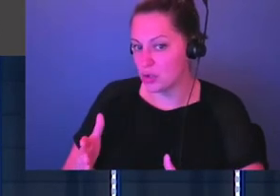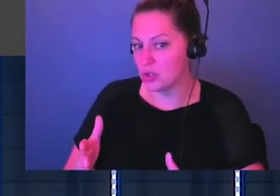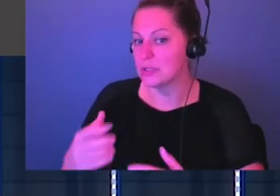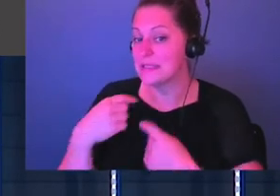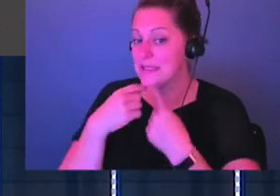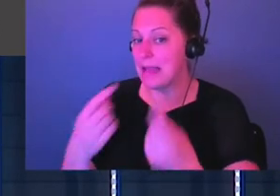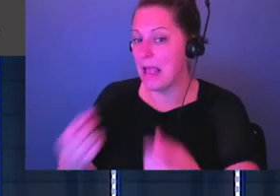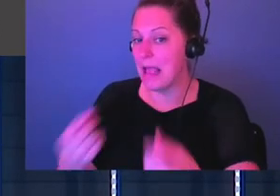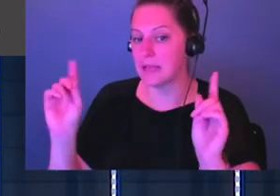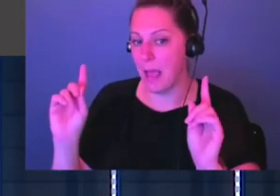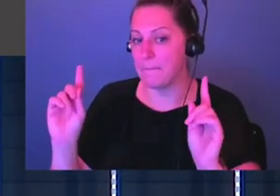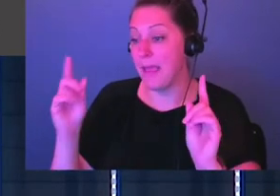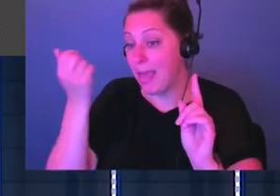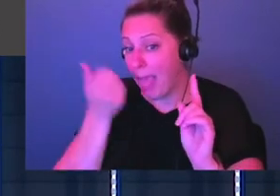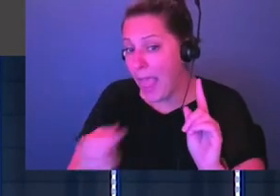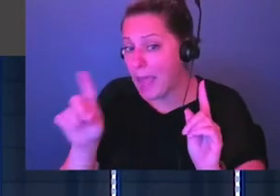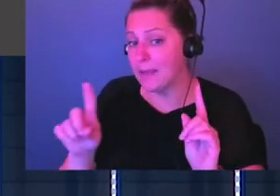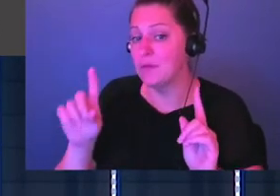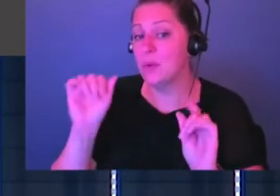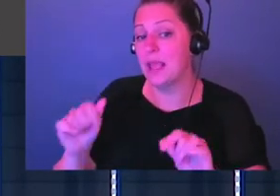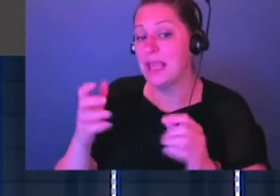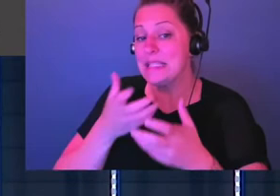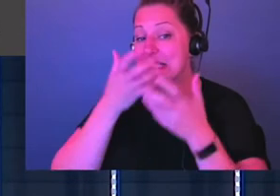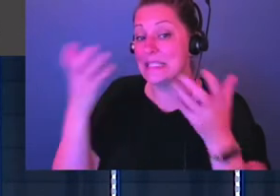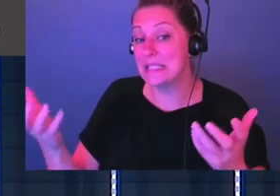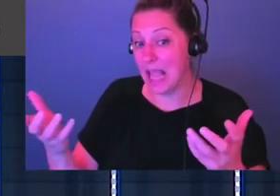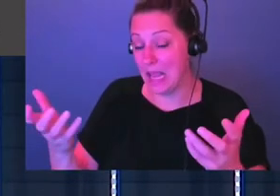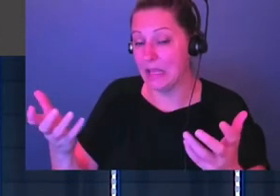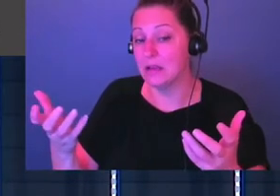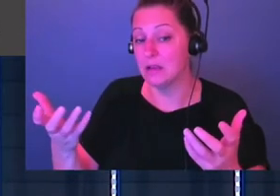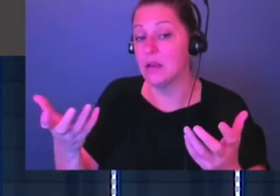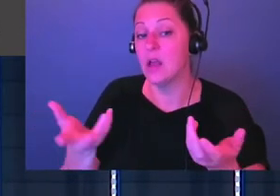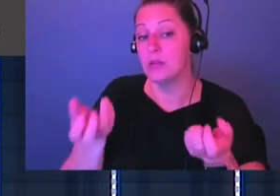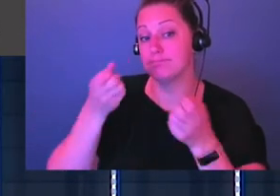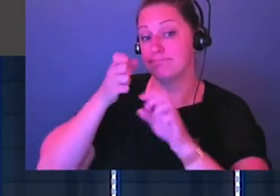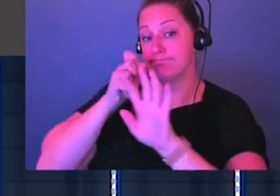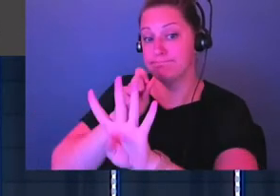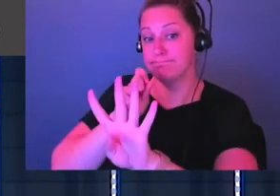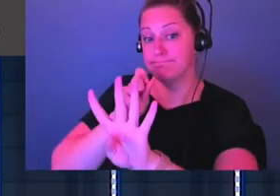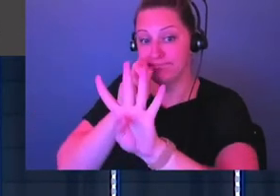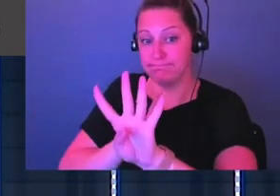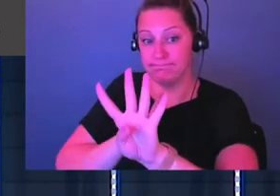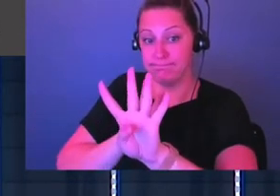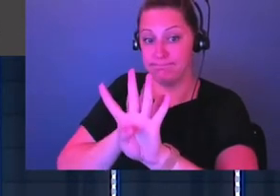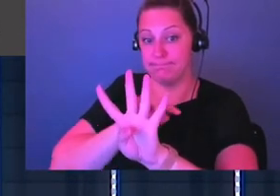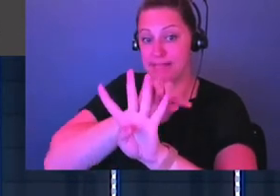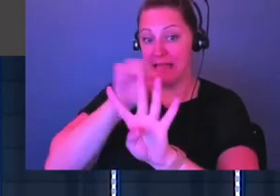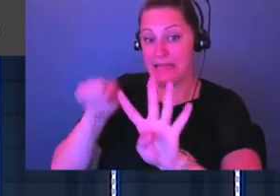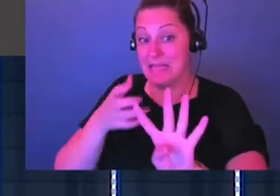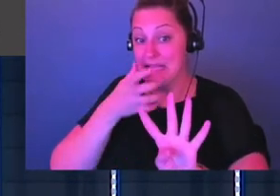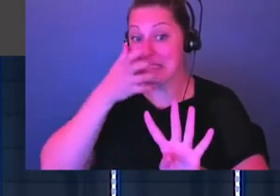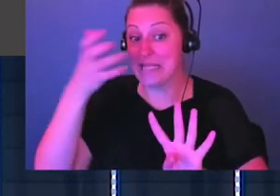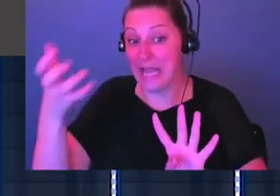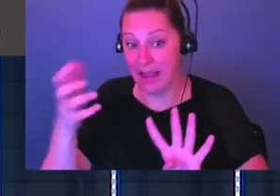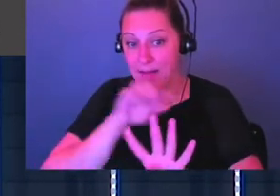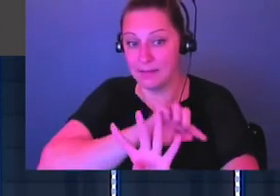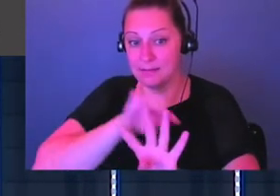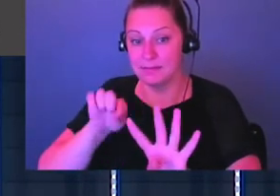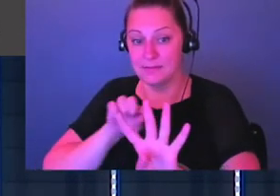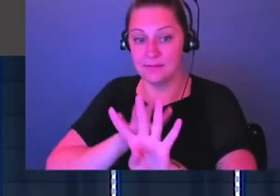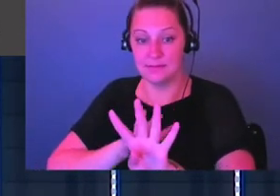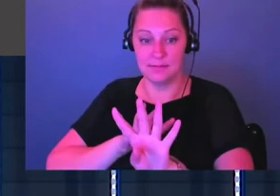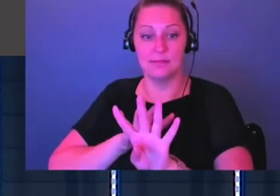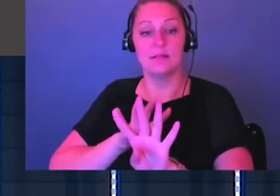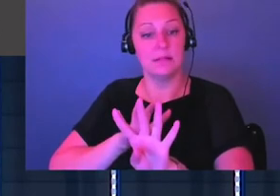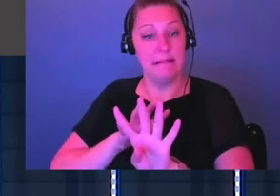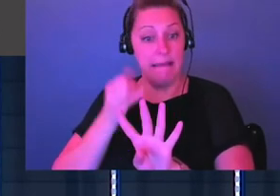anybody who can sing, I want you to go to the front of the army, okay? If you got a voice, okay, if you're just out here singing all the time, and you